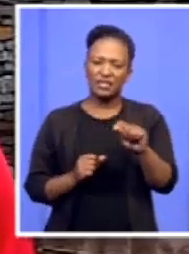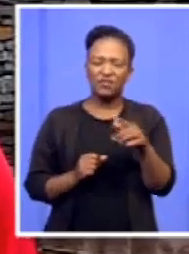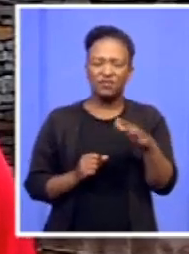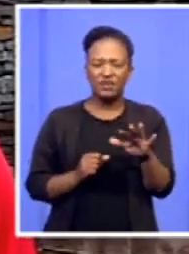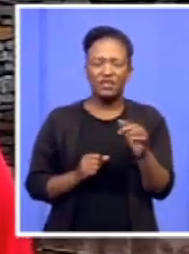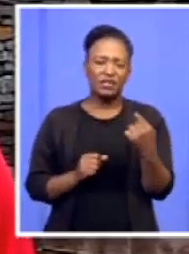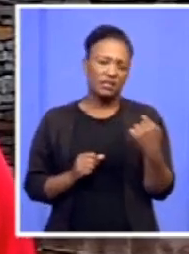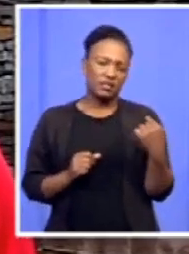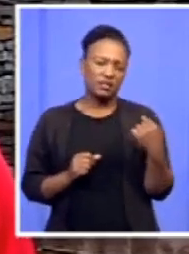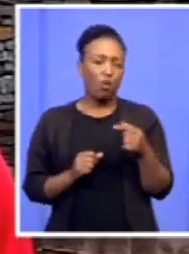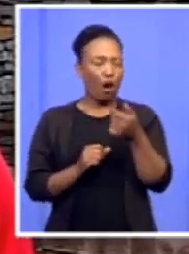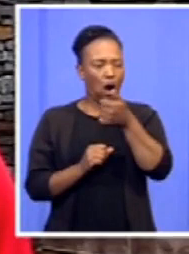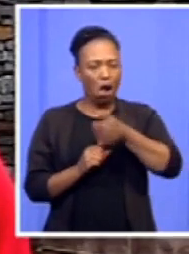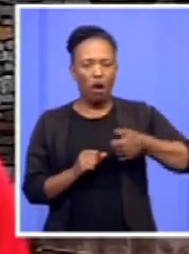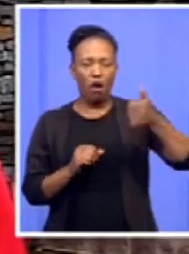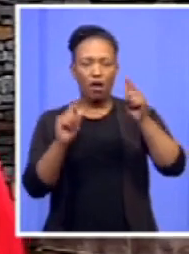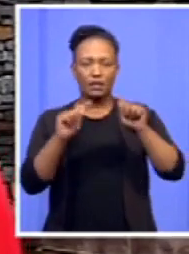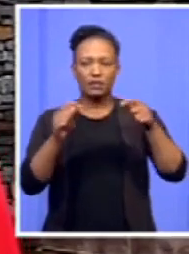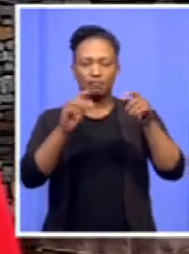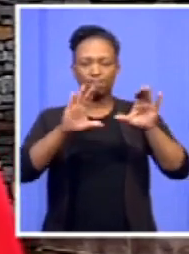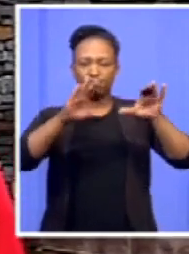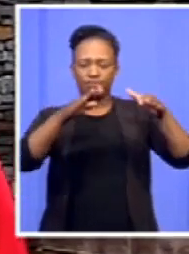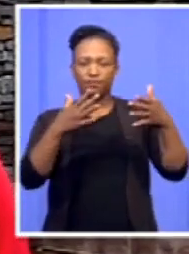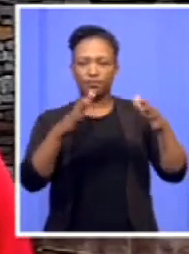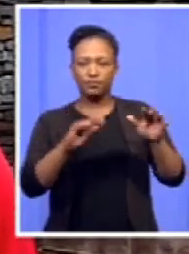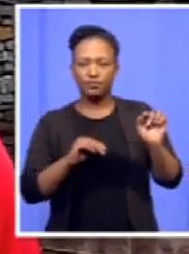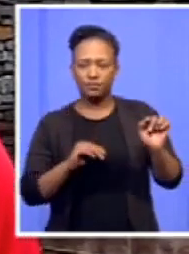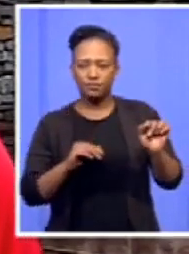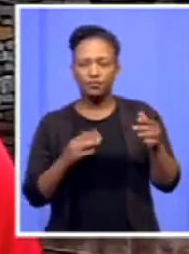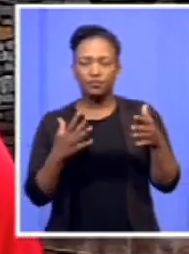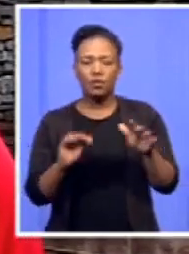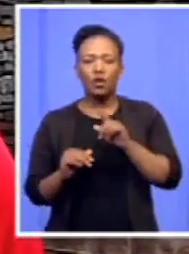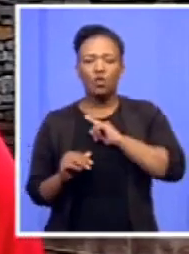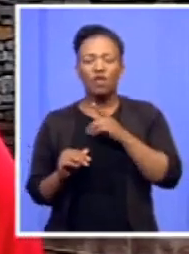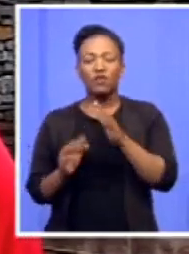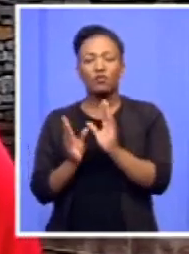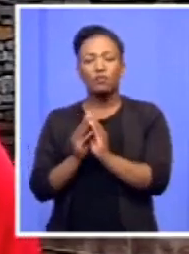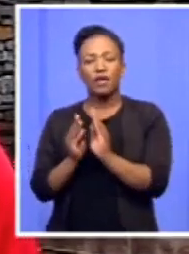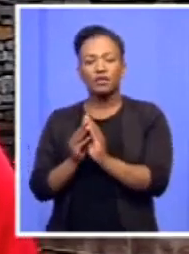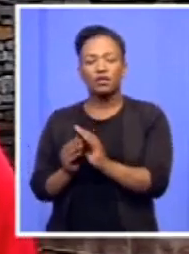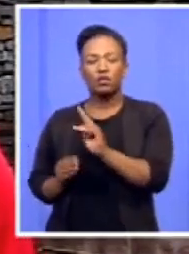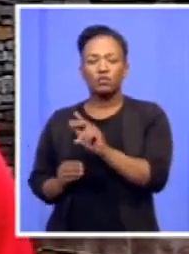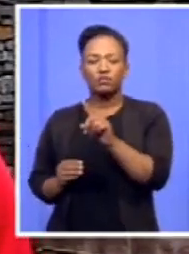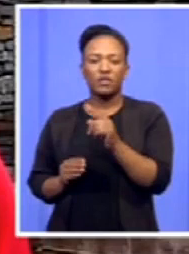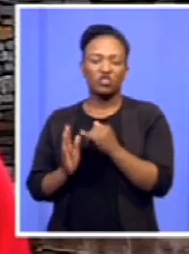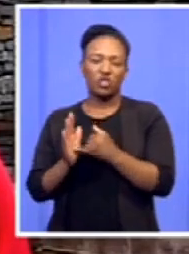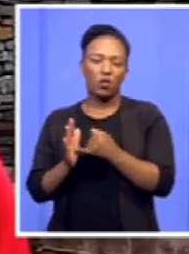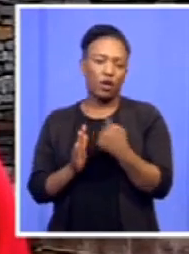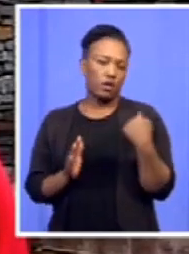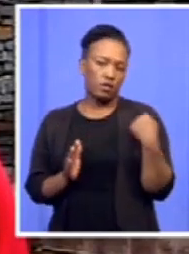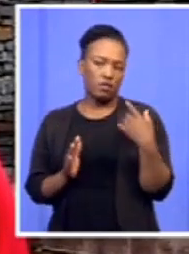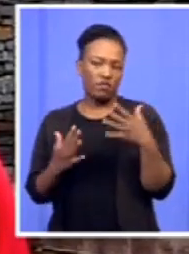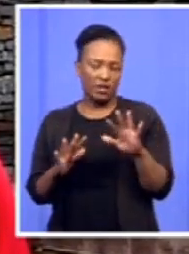board between conferences, met on the 21st of January and took a resolution that we need